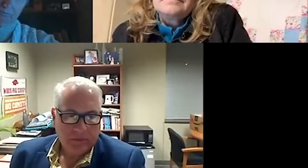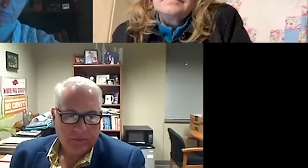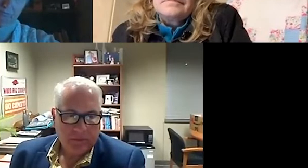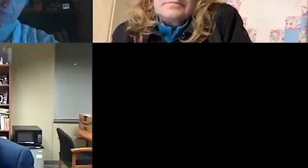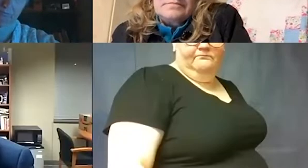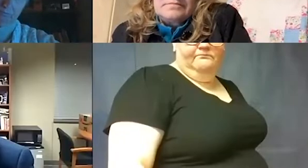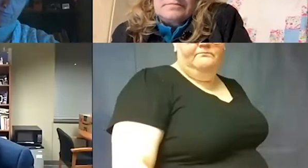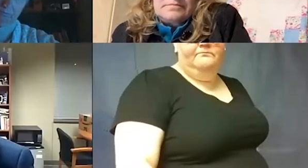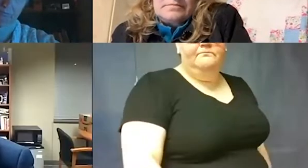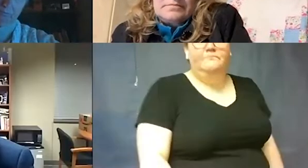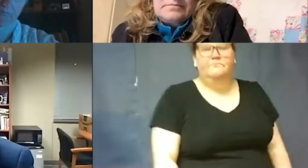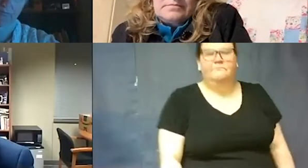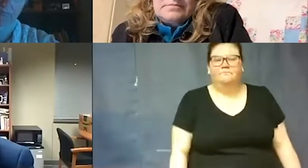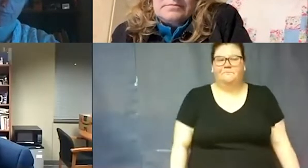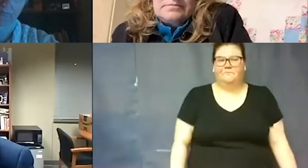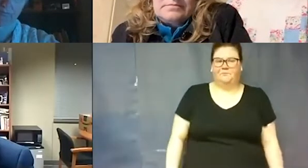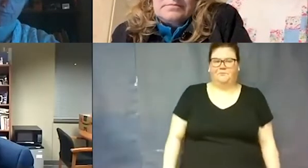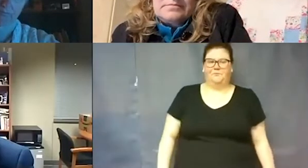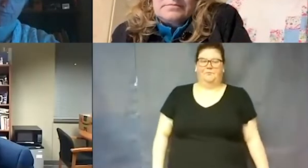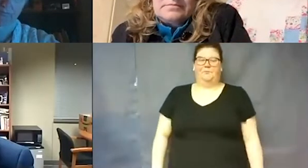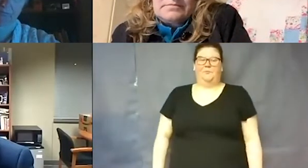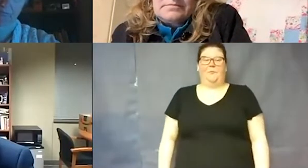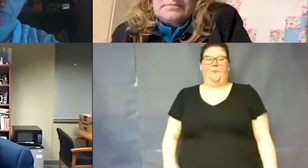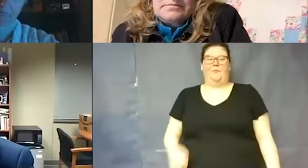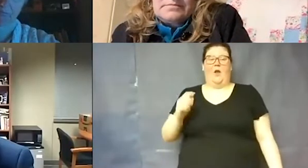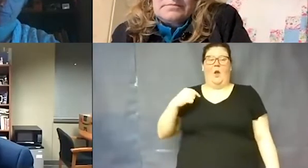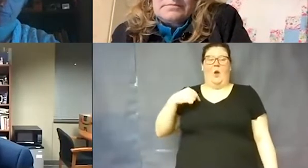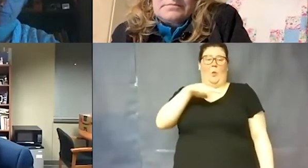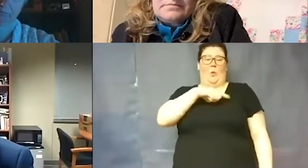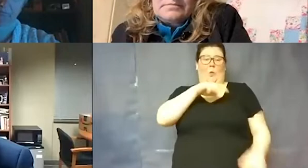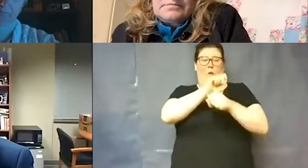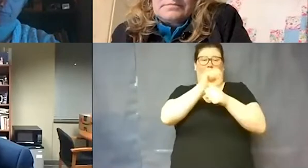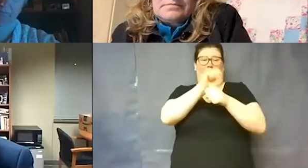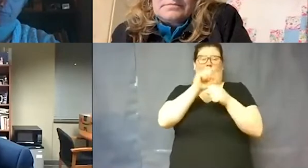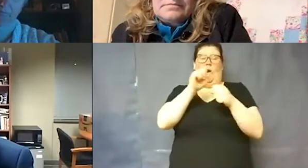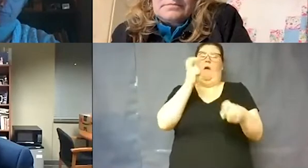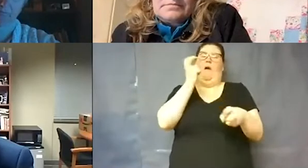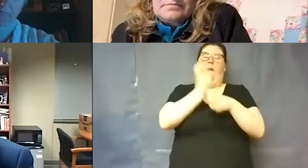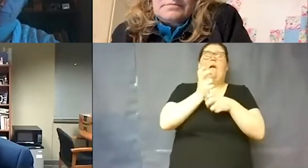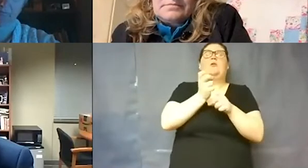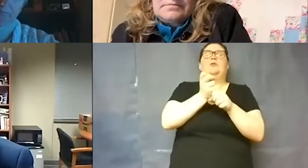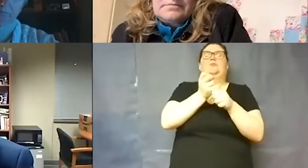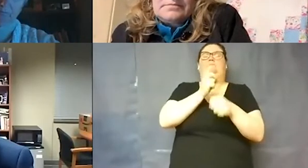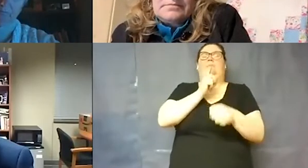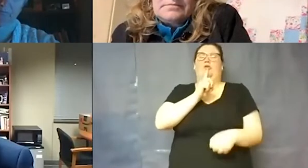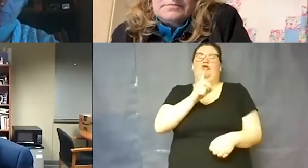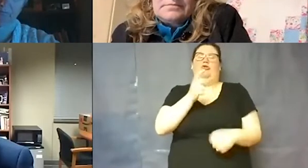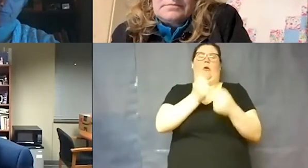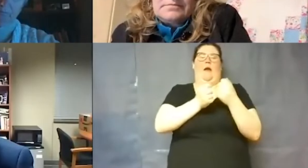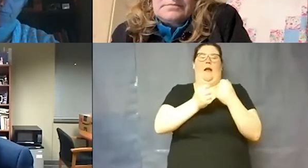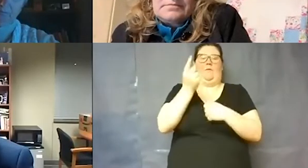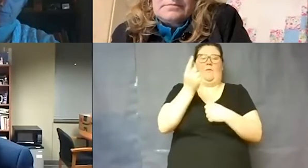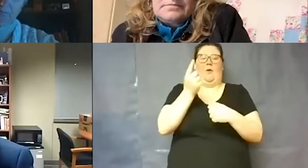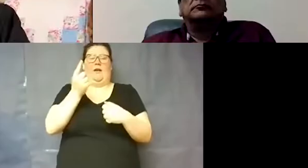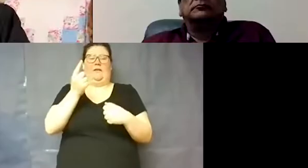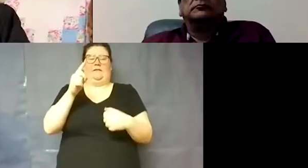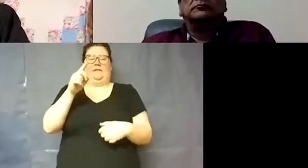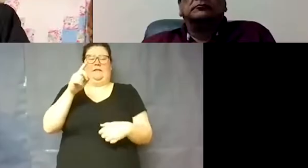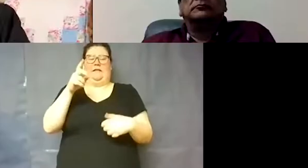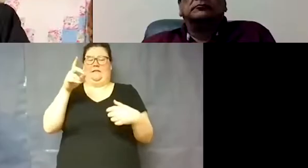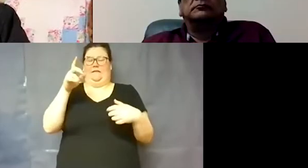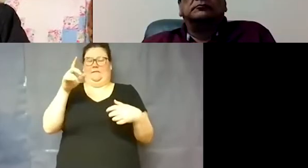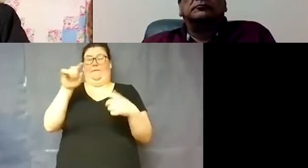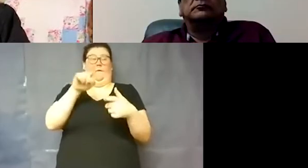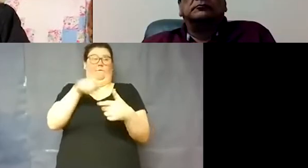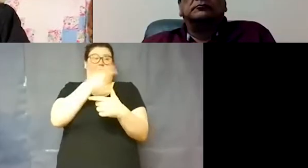definitely, um, work very hard to make sure that everyone is, is at least, first of all, you have to